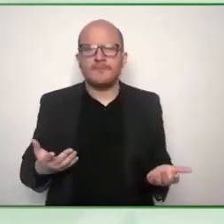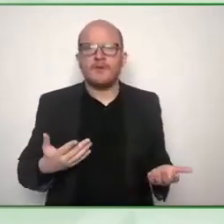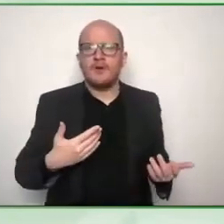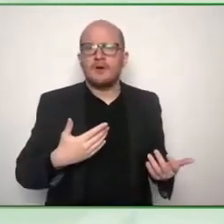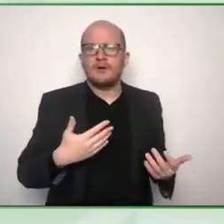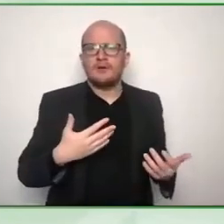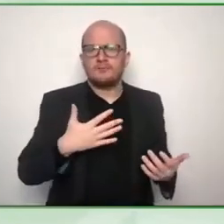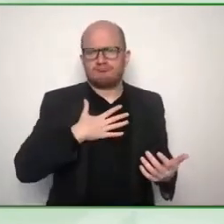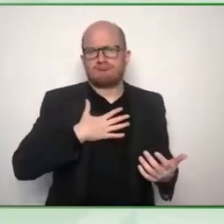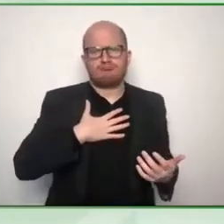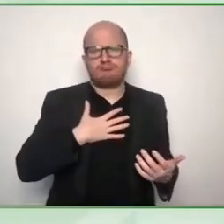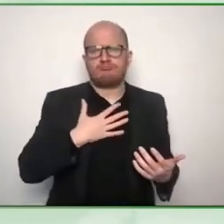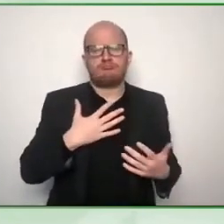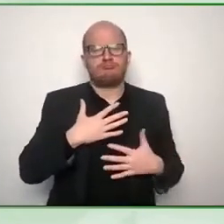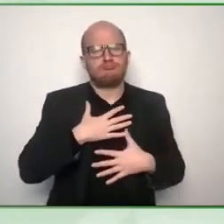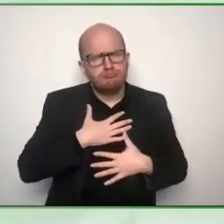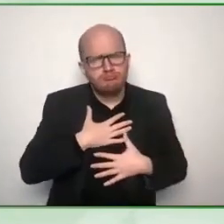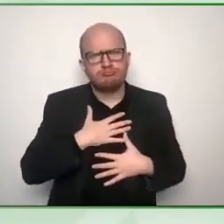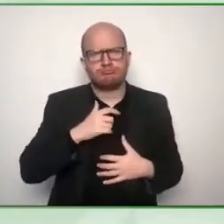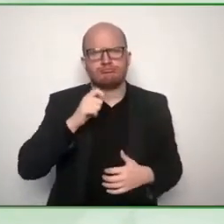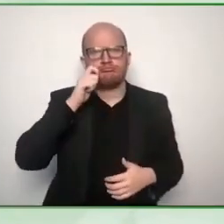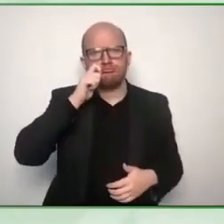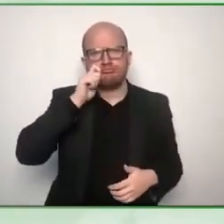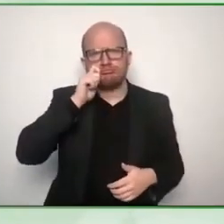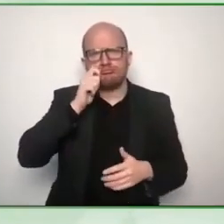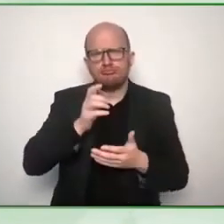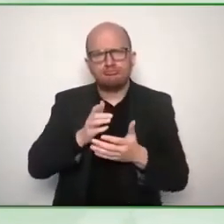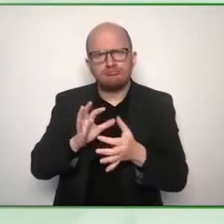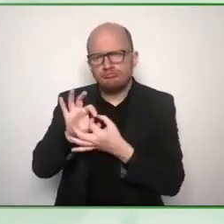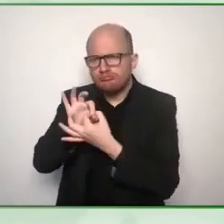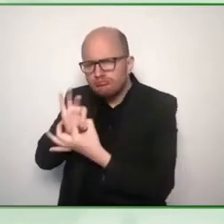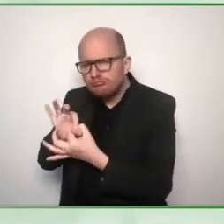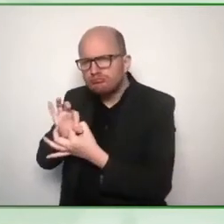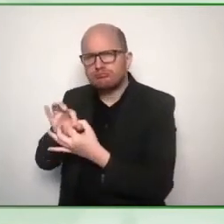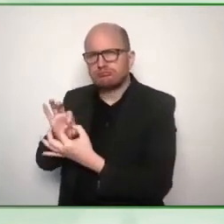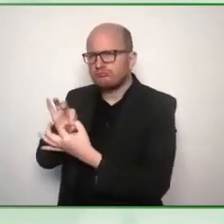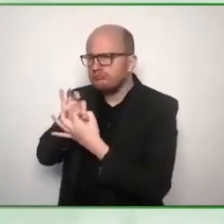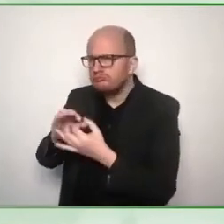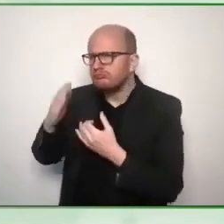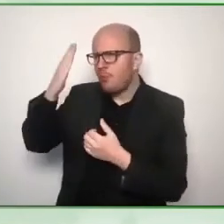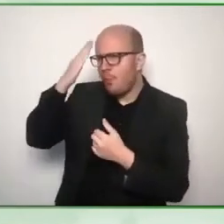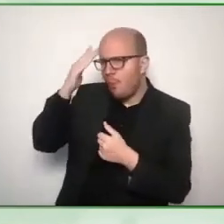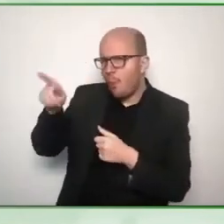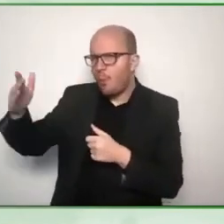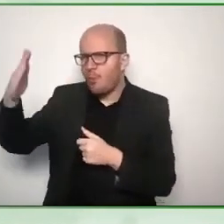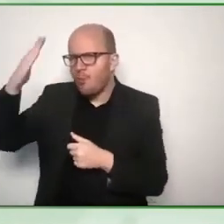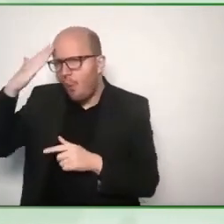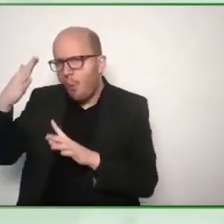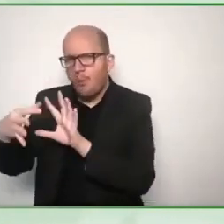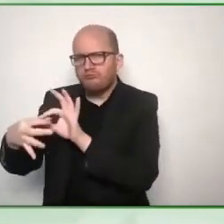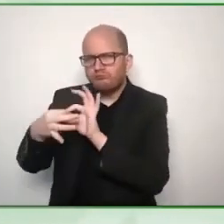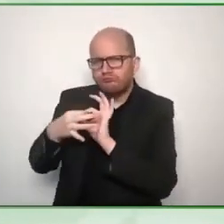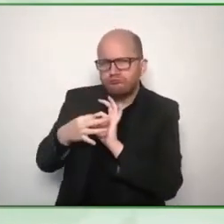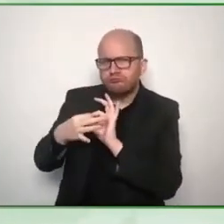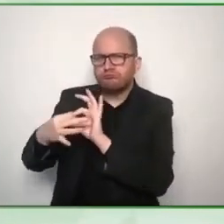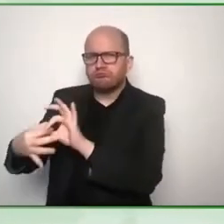face-to-face interaction and building that relationship and and really getting to know the people providing feedback and that was done over